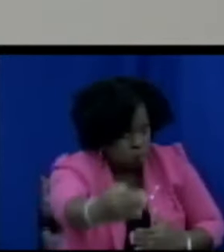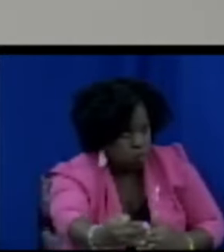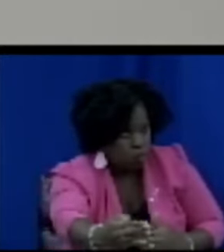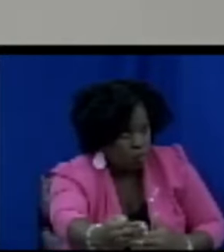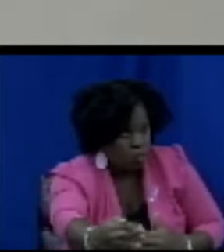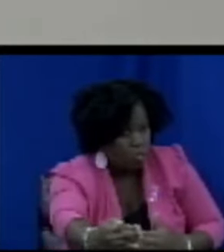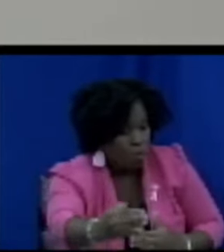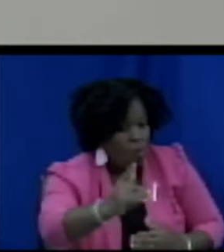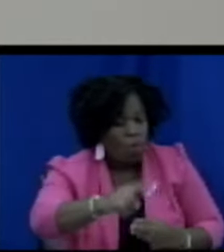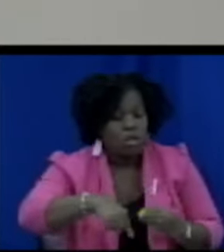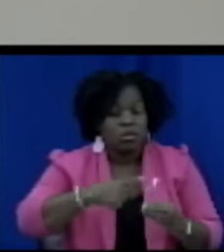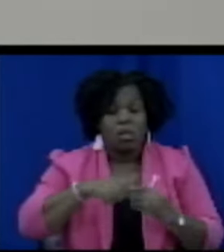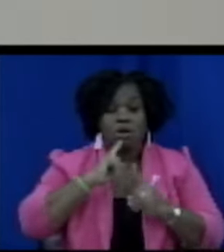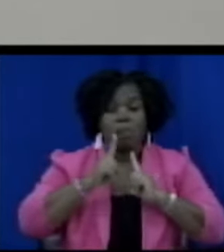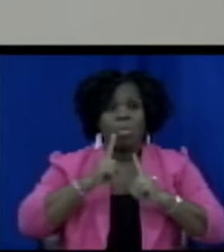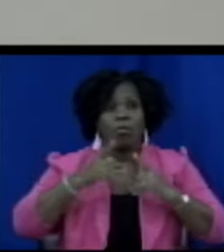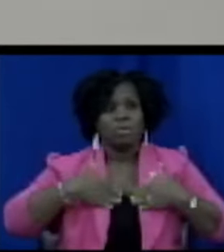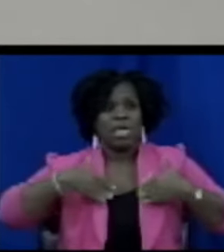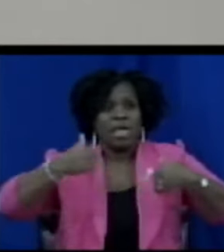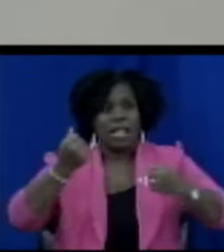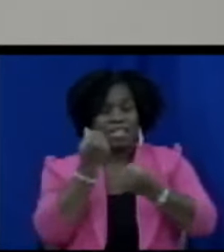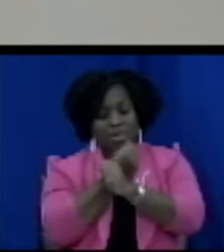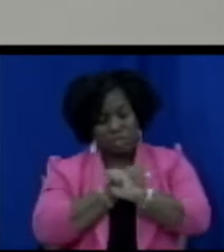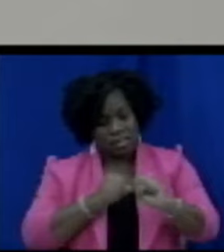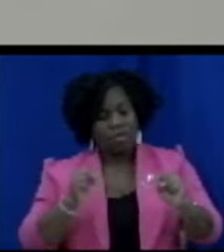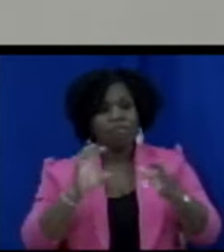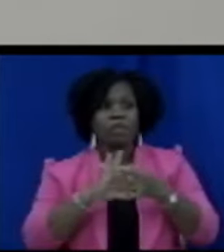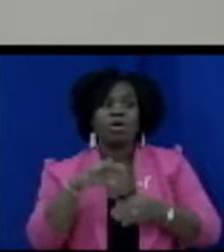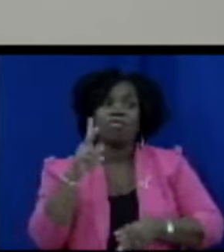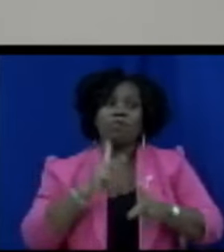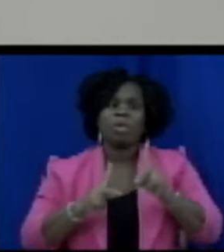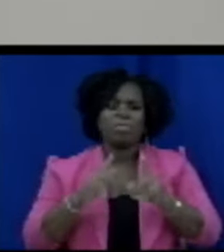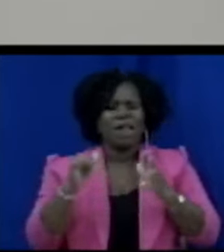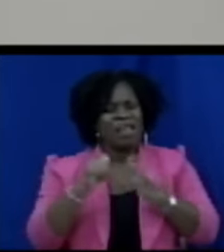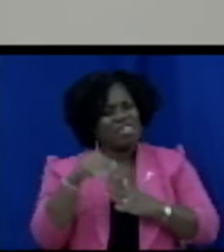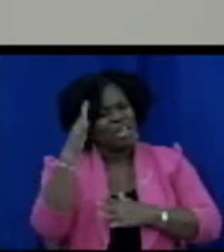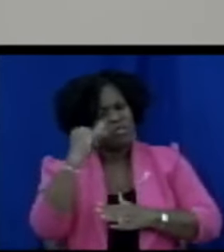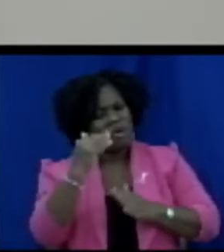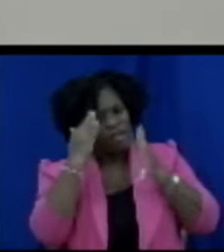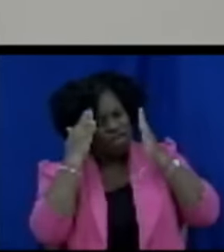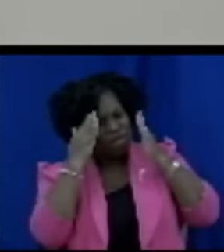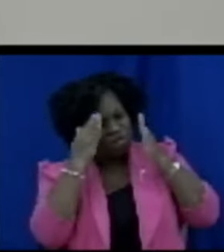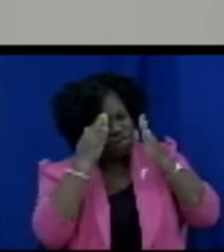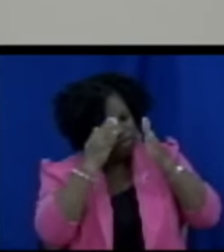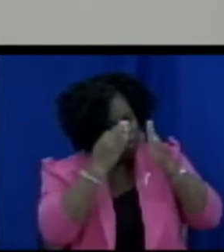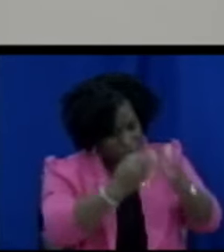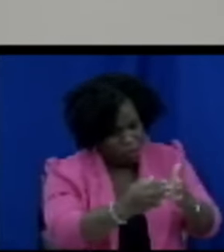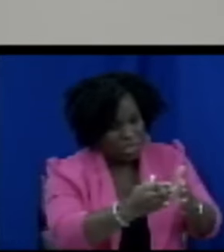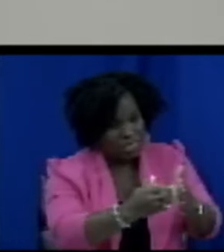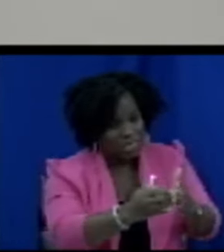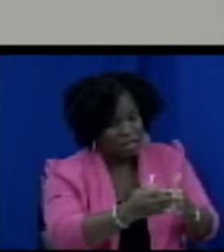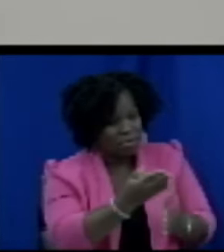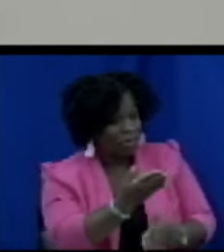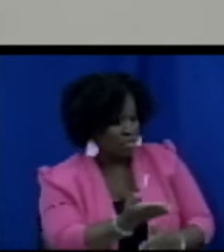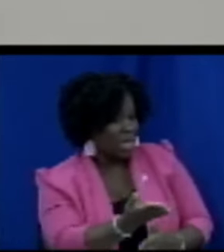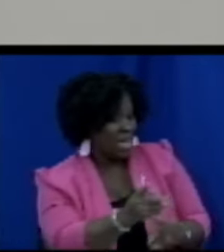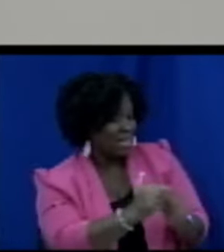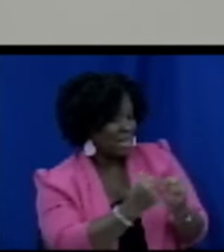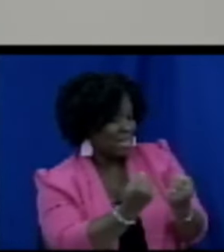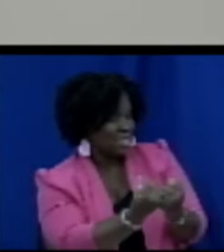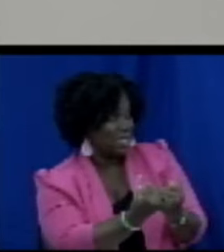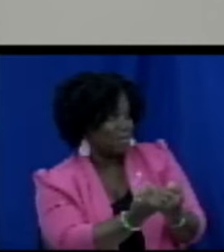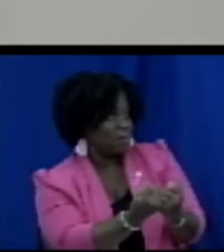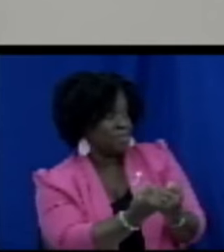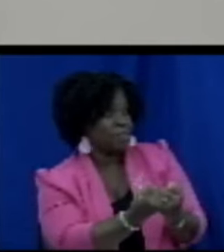safety of our people and that is why I am focusing on this board to ensure as my colleague would have said before me